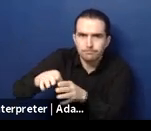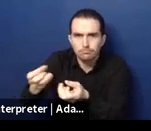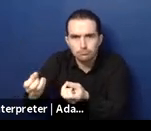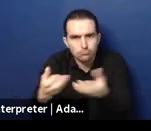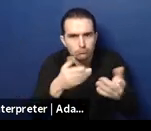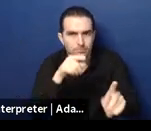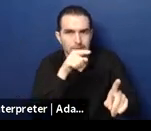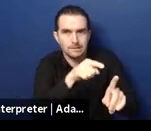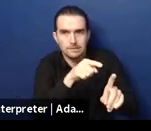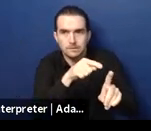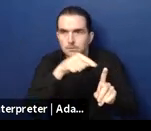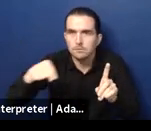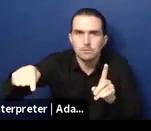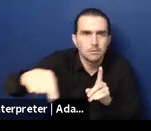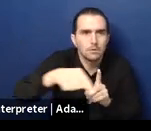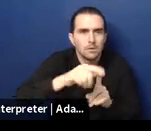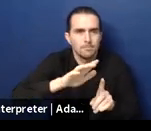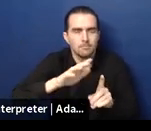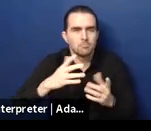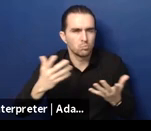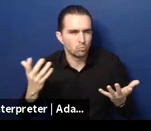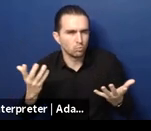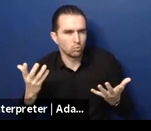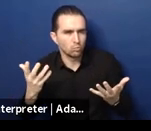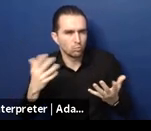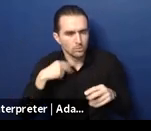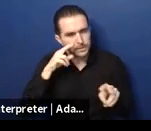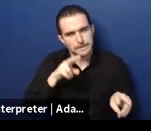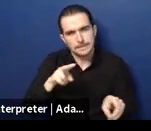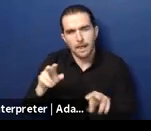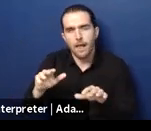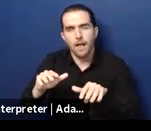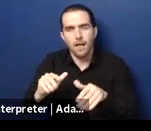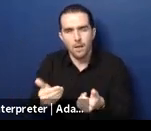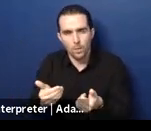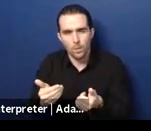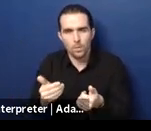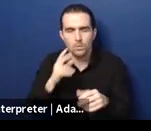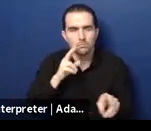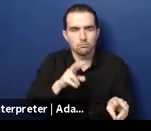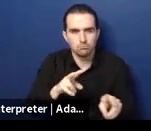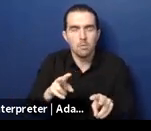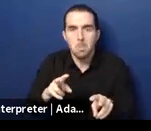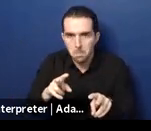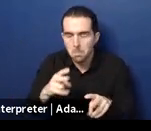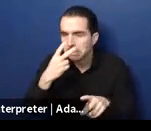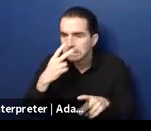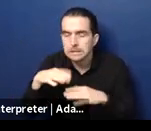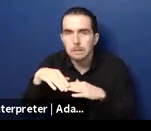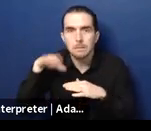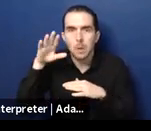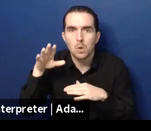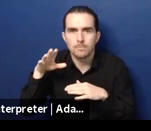We've seen so, and I think part of that is the resistance to move away from some